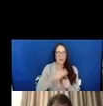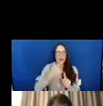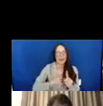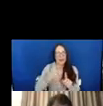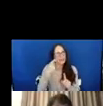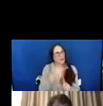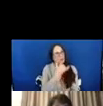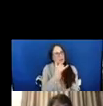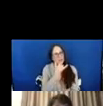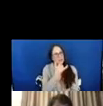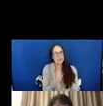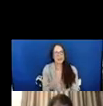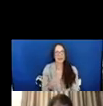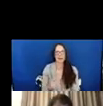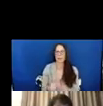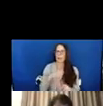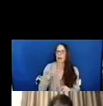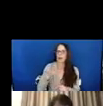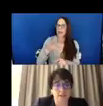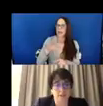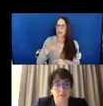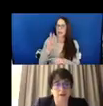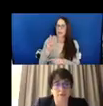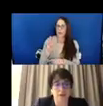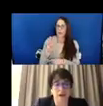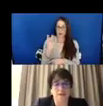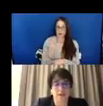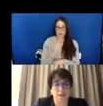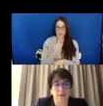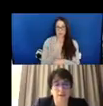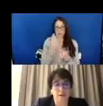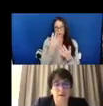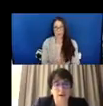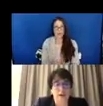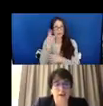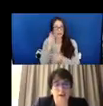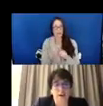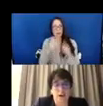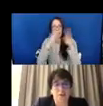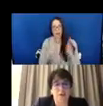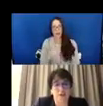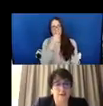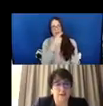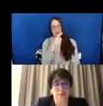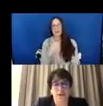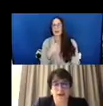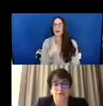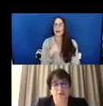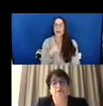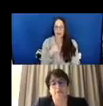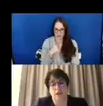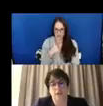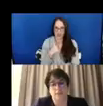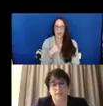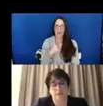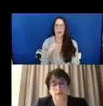mistake. But my caseworker and I are waiting to hear back from the housing. I put an asterisk